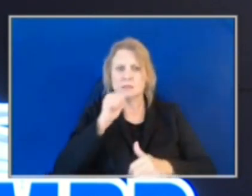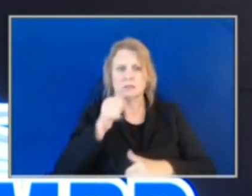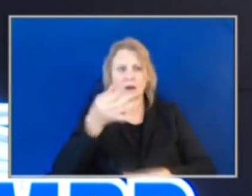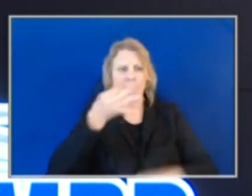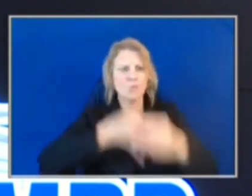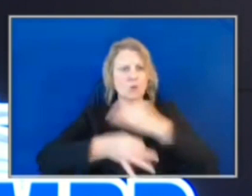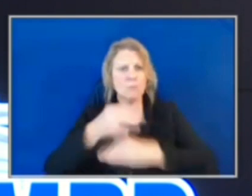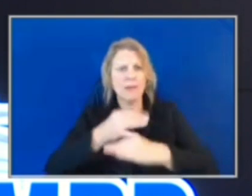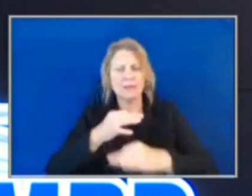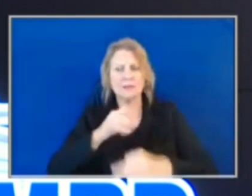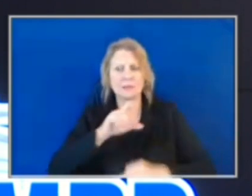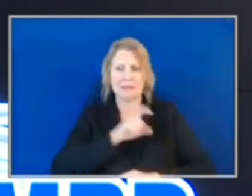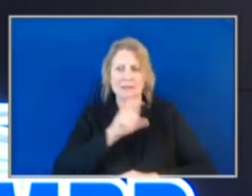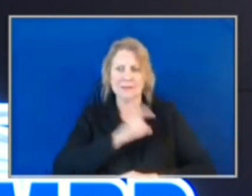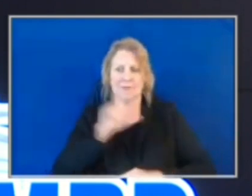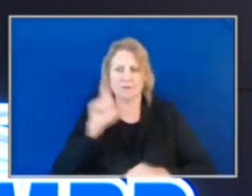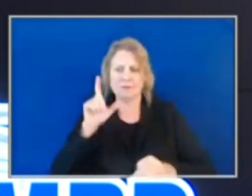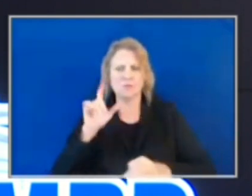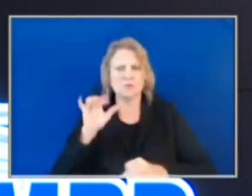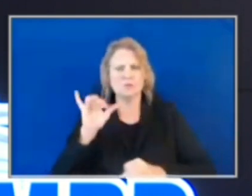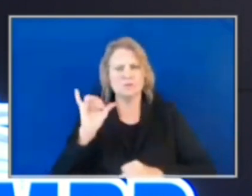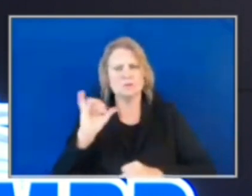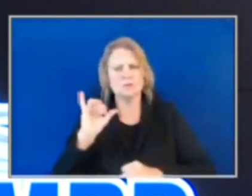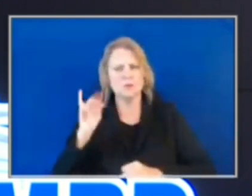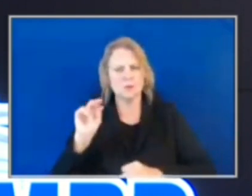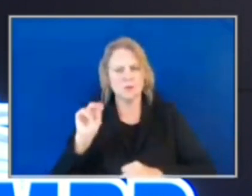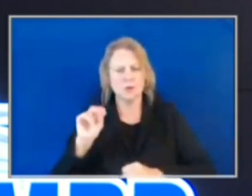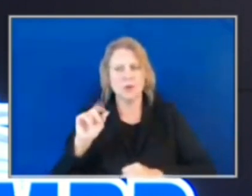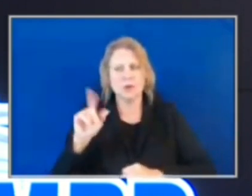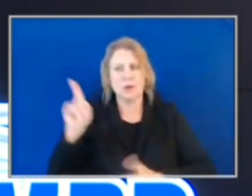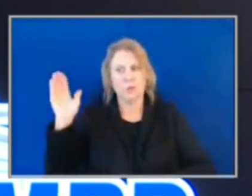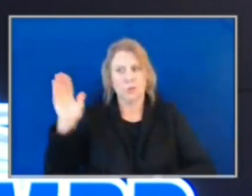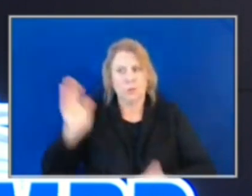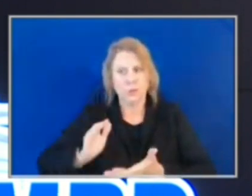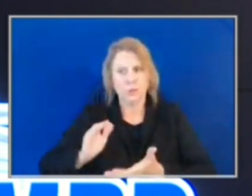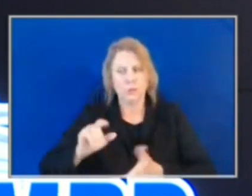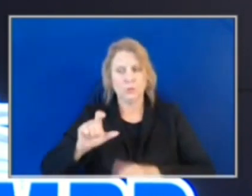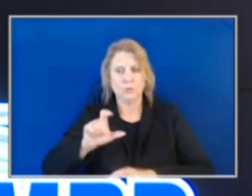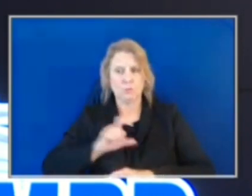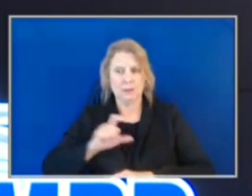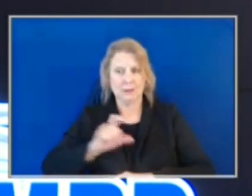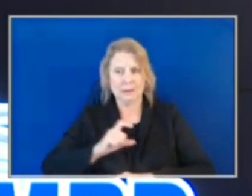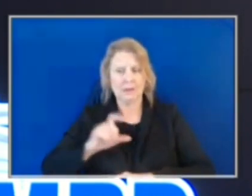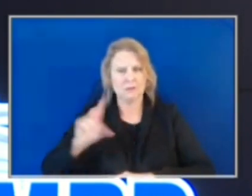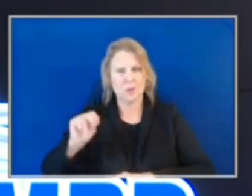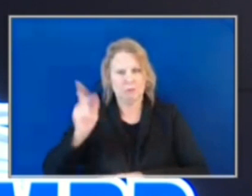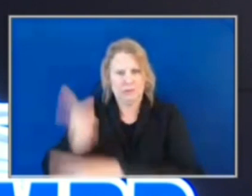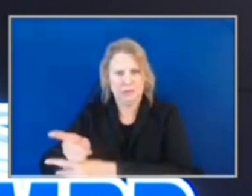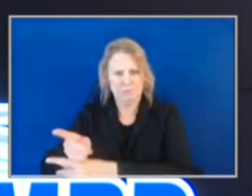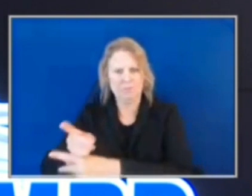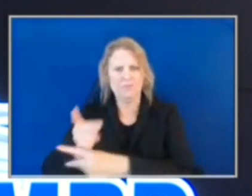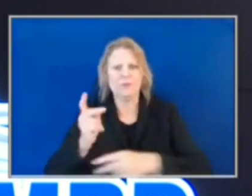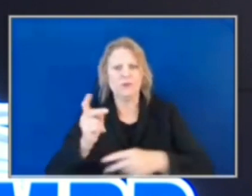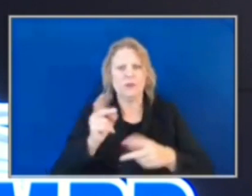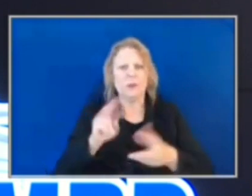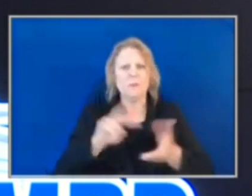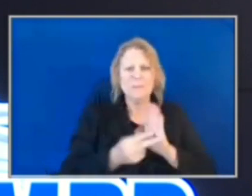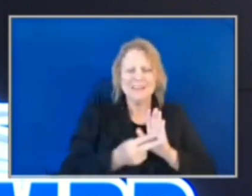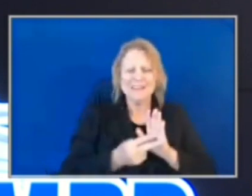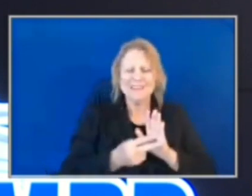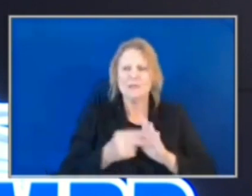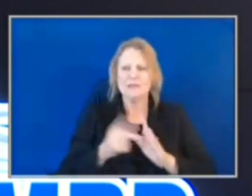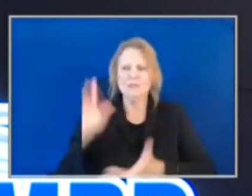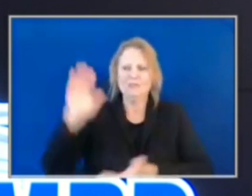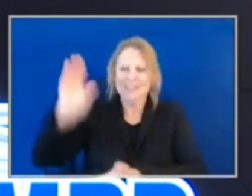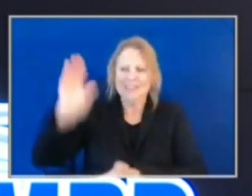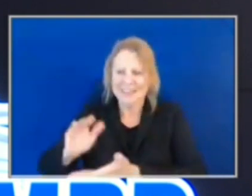police officers or reduce the number of sworn law enforcement officers employed by a city. The purpose would be to lessen the burden on police agencies